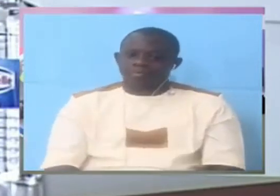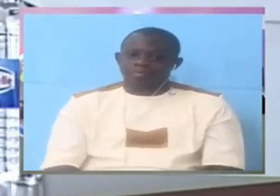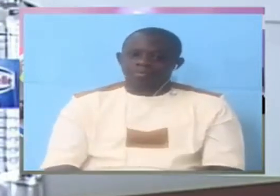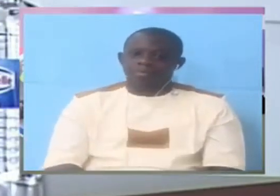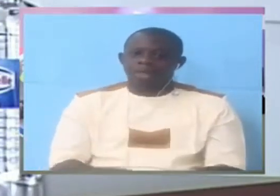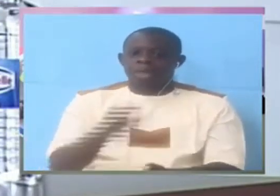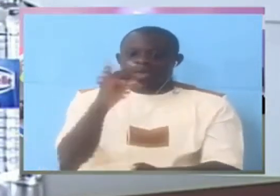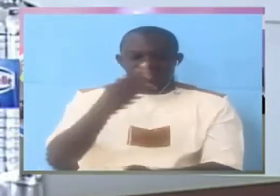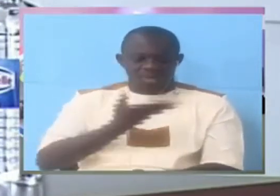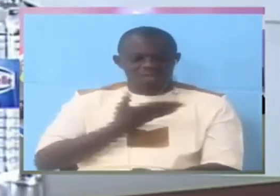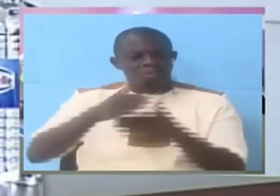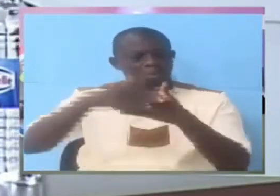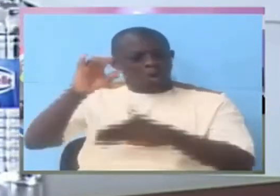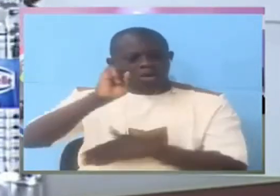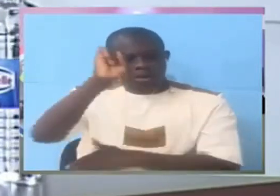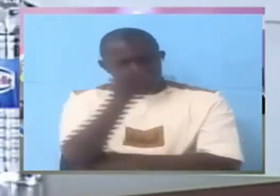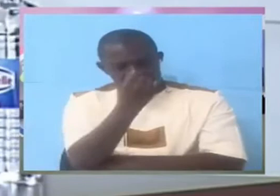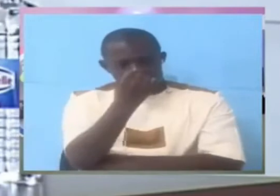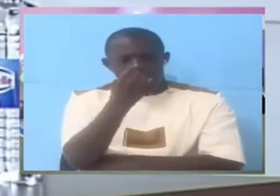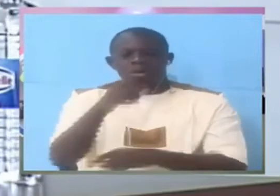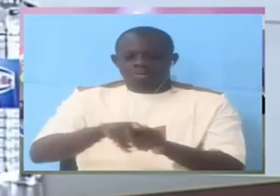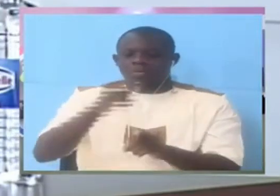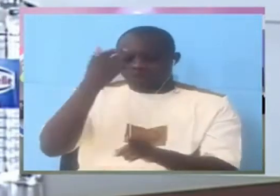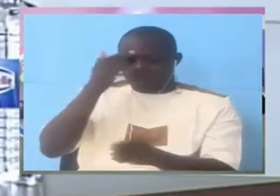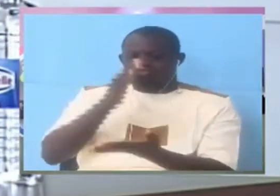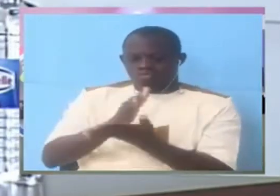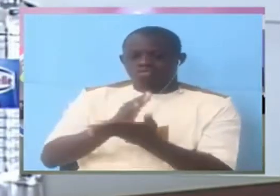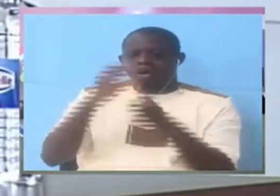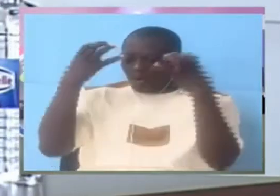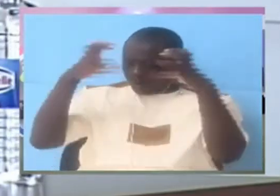they have more difficulties they are usually refer to the DG